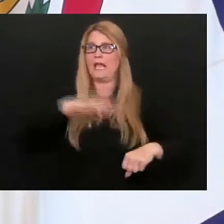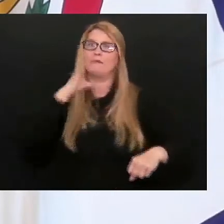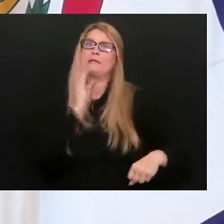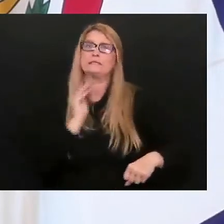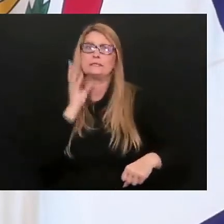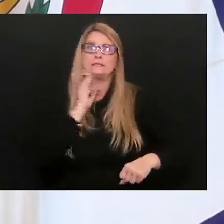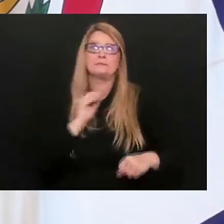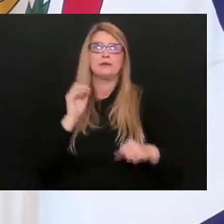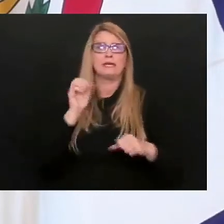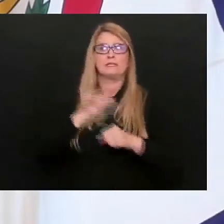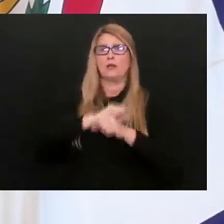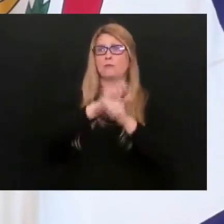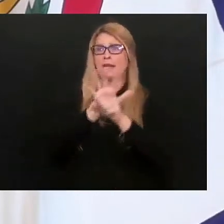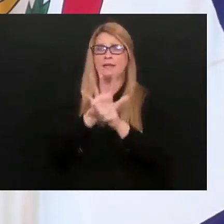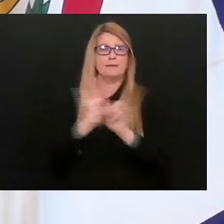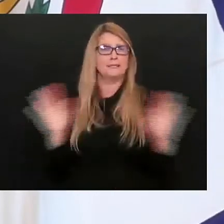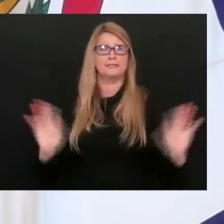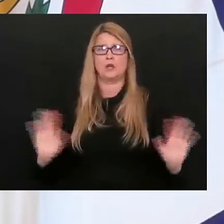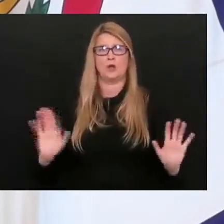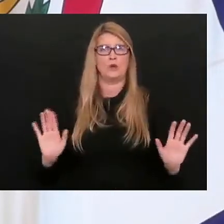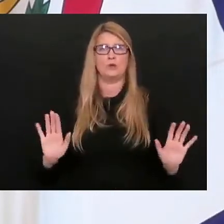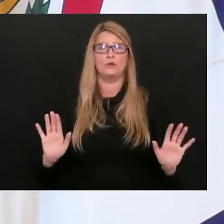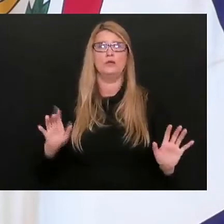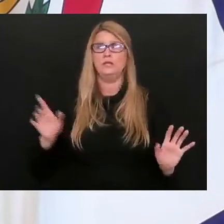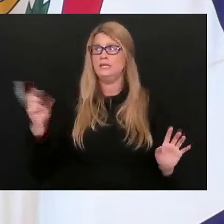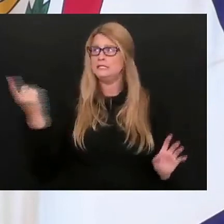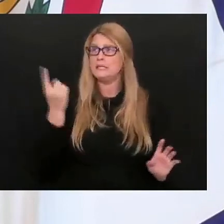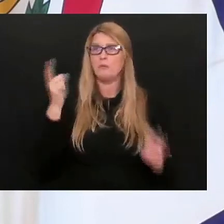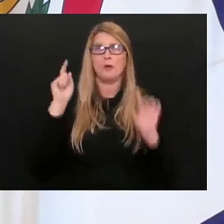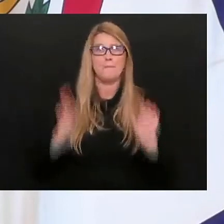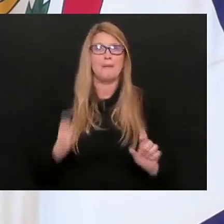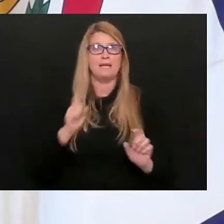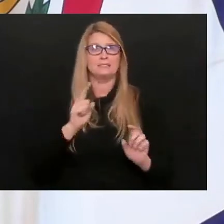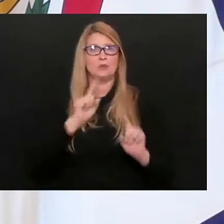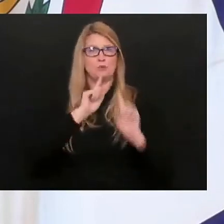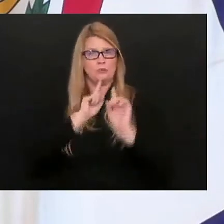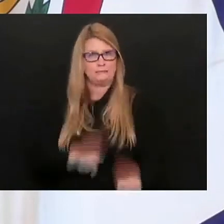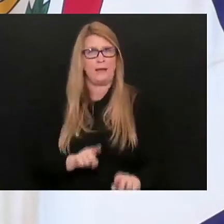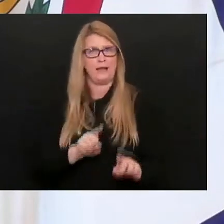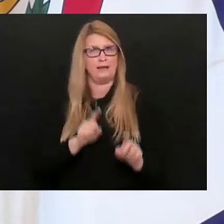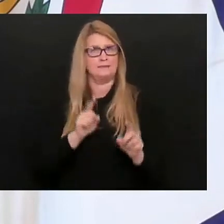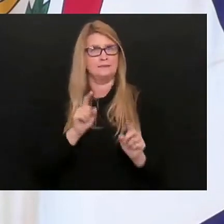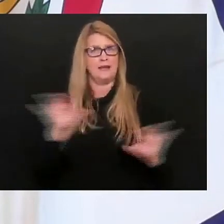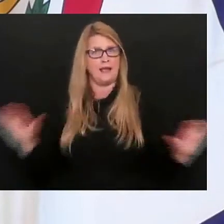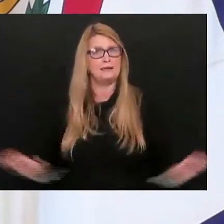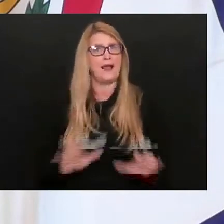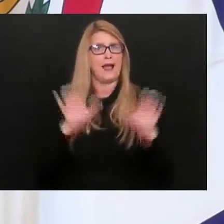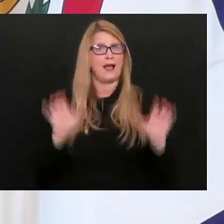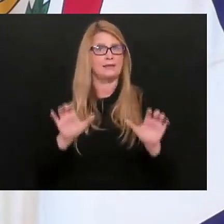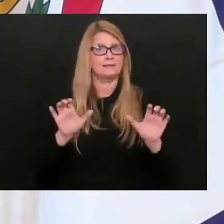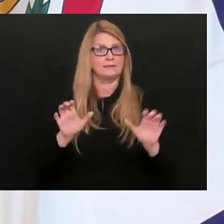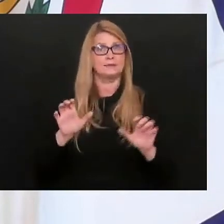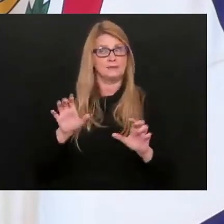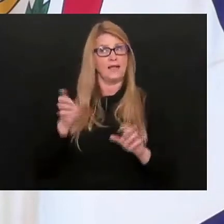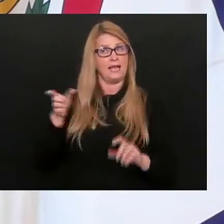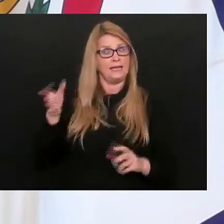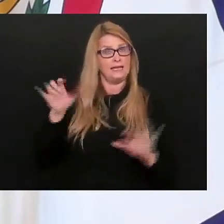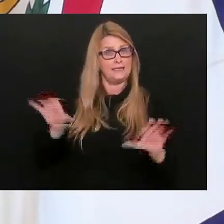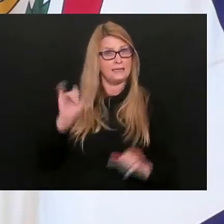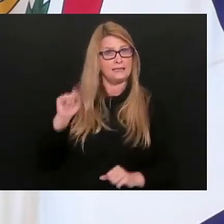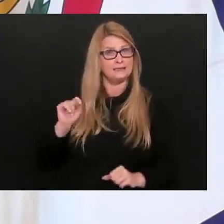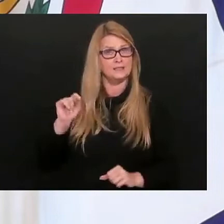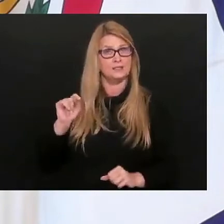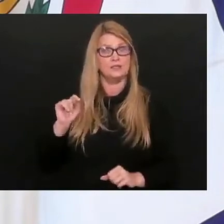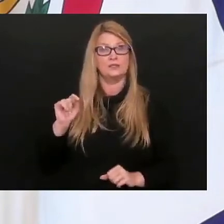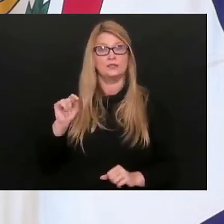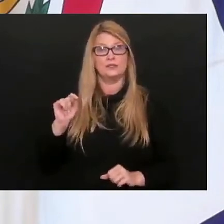a time when somebody had to act, and really he did, and absolutely he very, very,